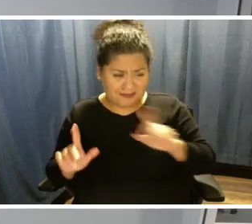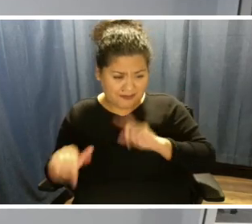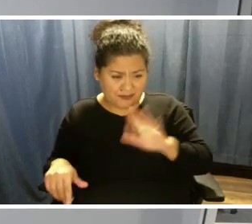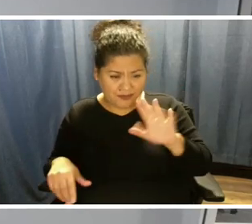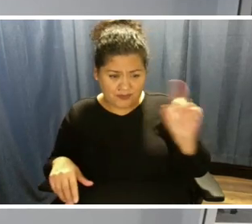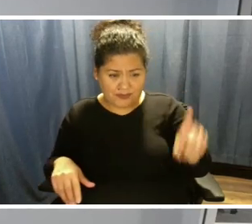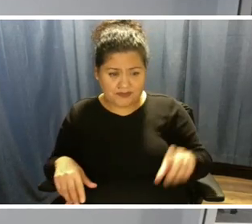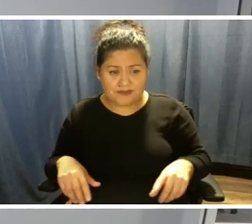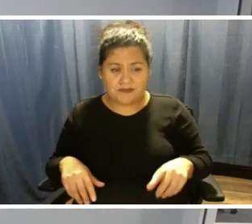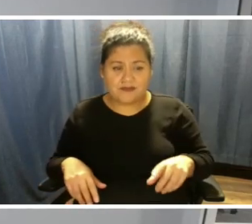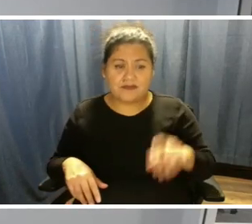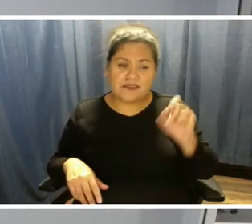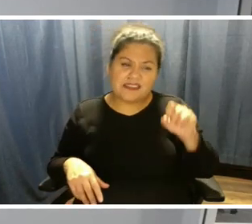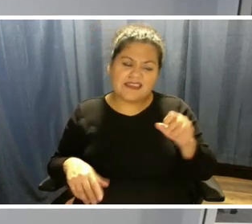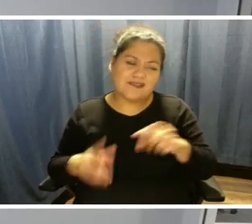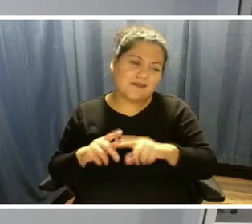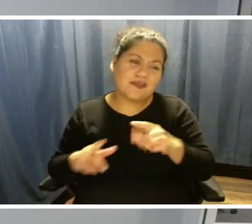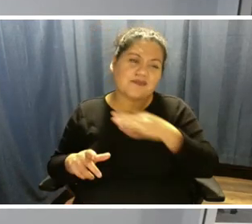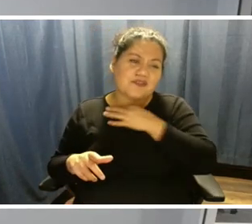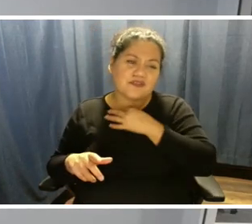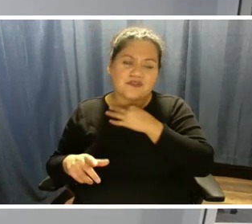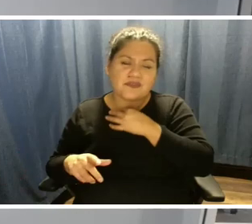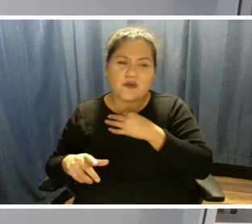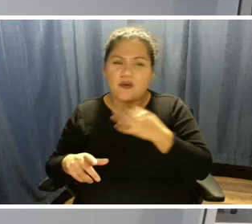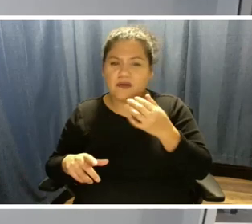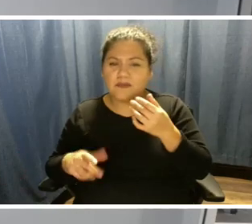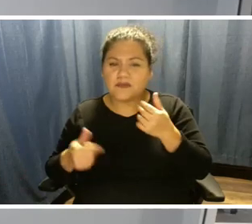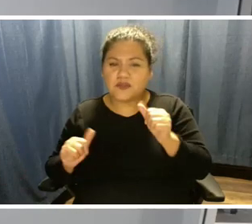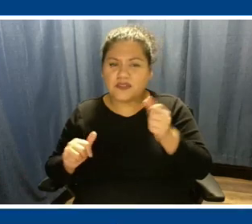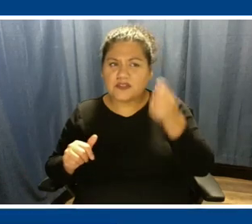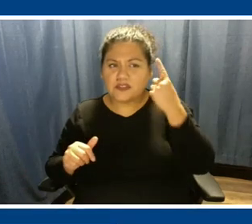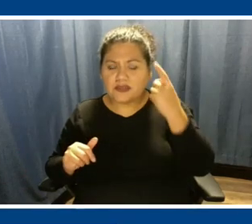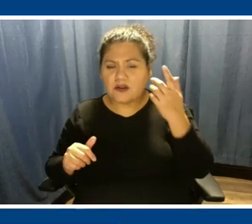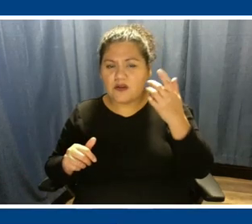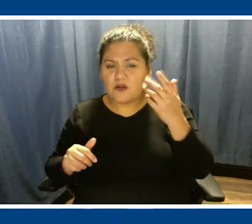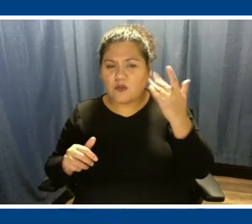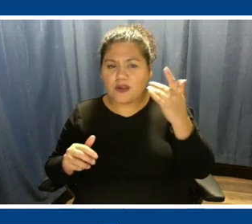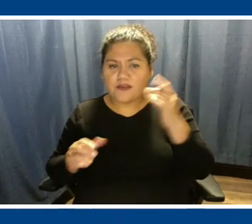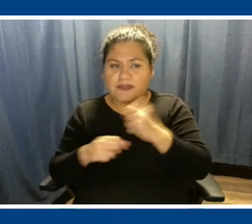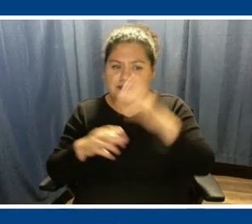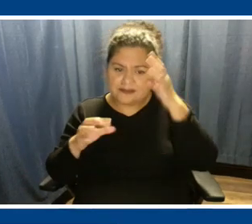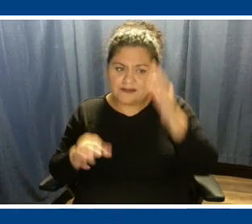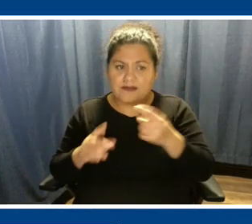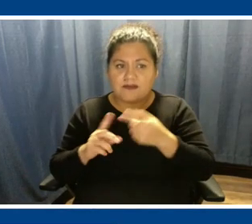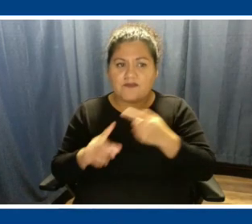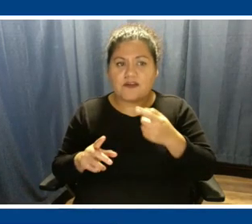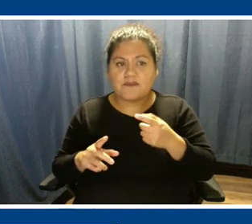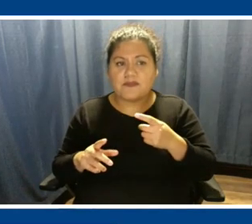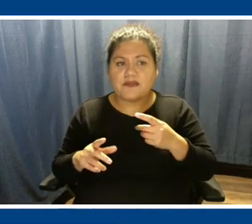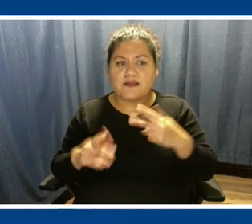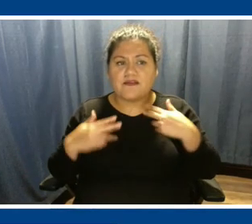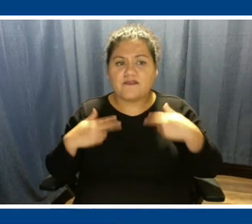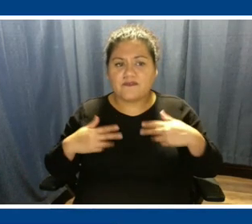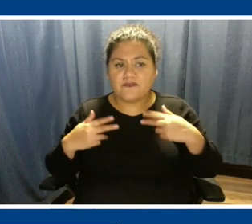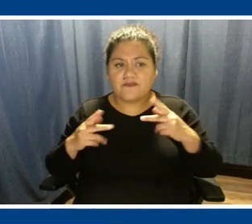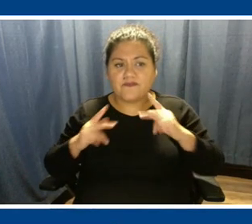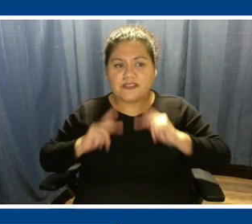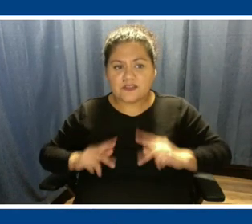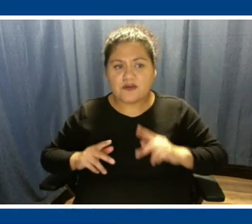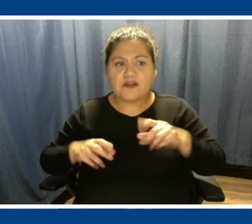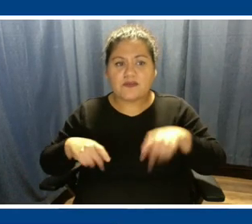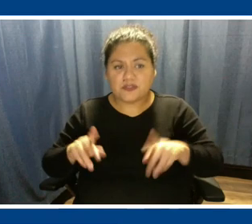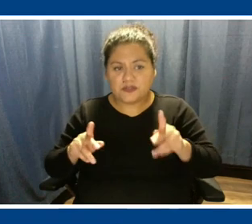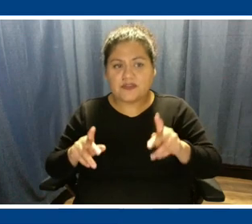It does. Ultimately, I just really want to understand, are we making this decision from a fiscal opportunity to make this less